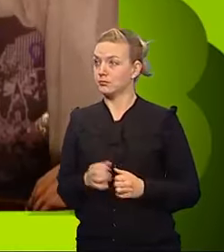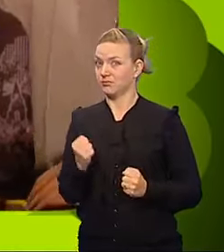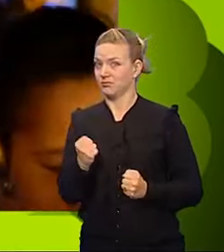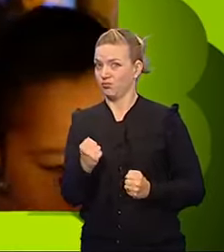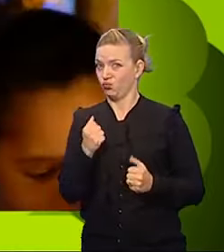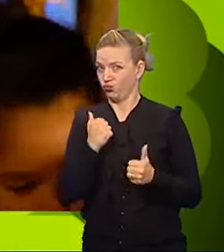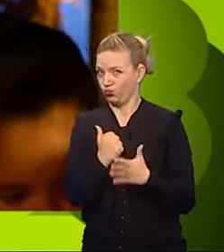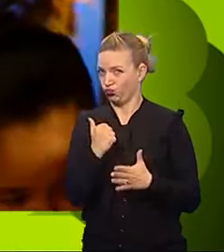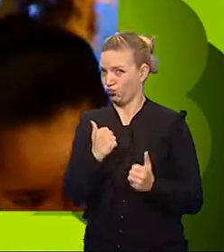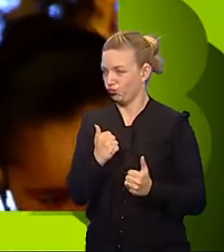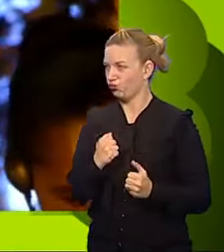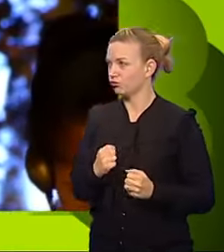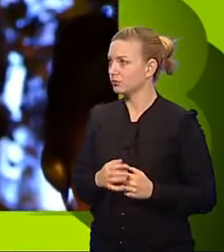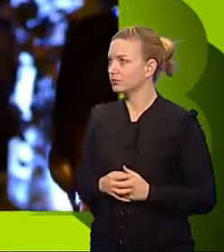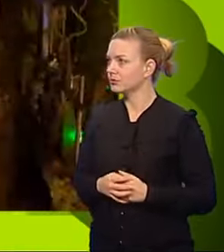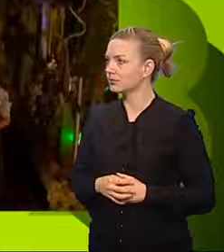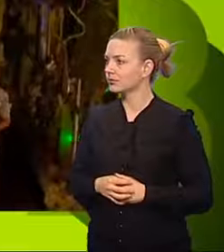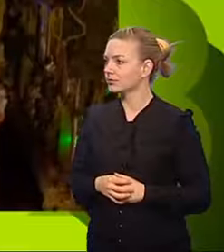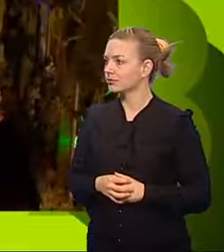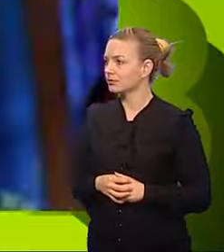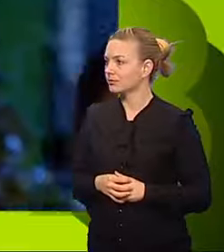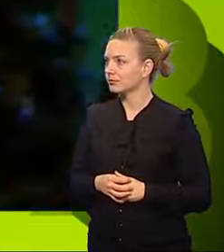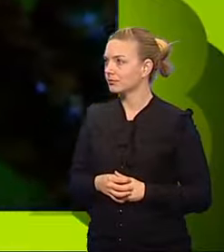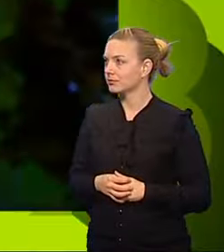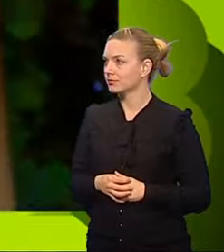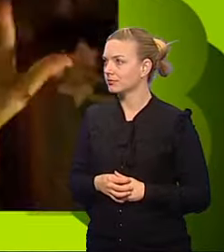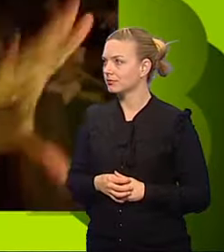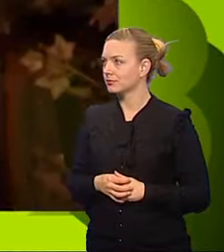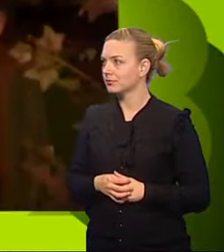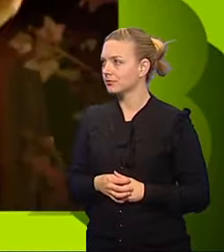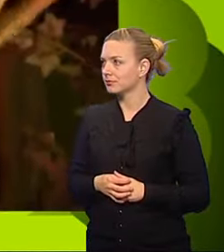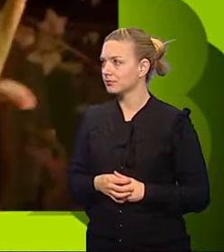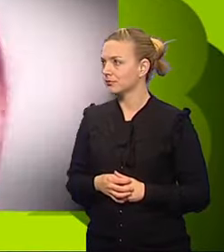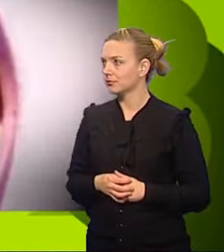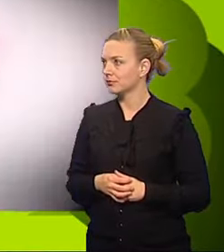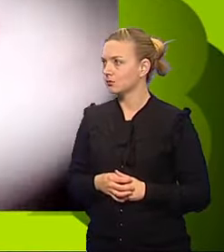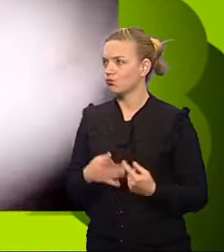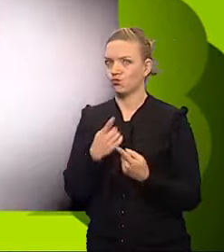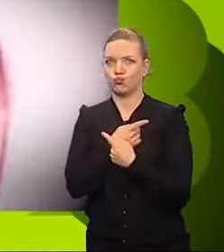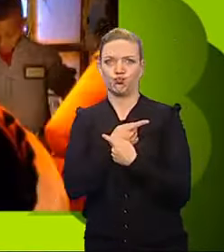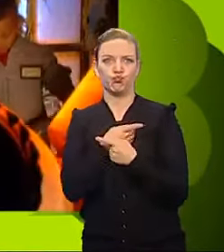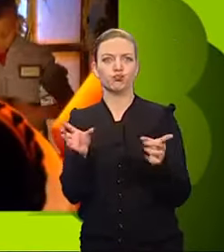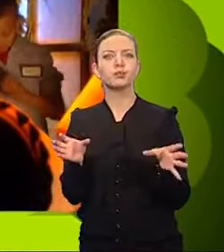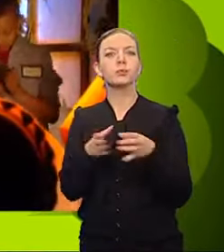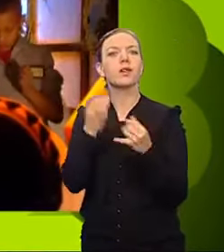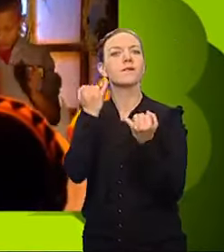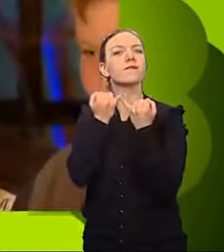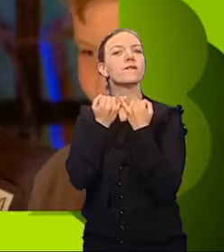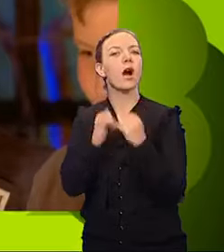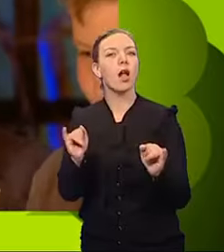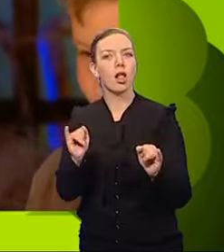go You have failed!